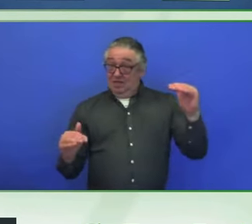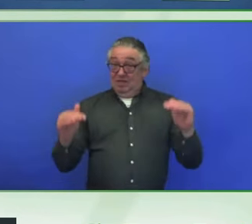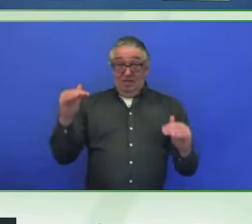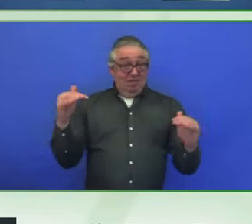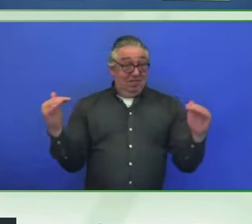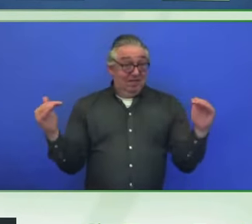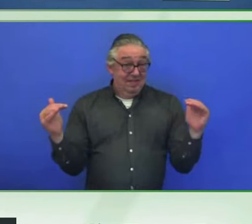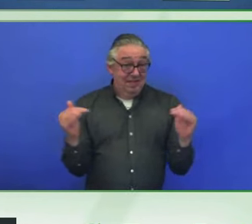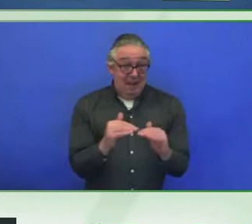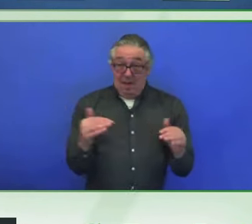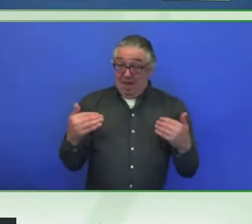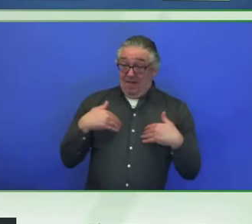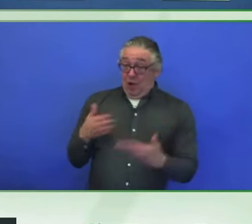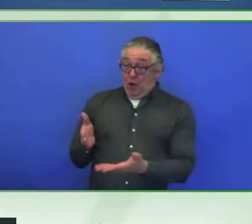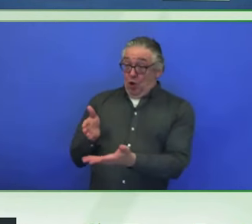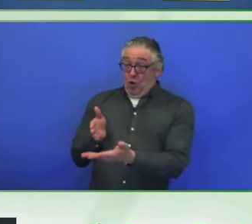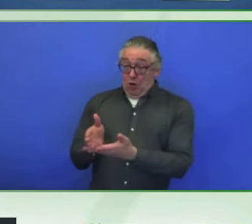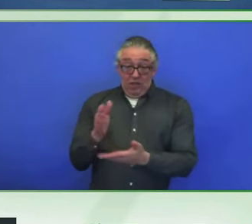uh, uh, natural rights.